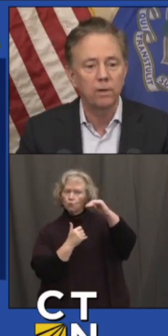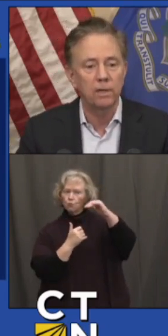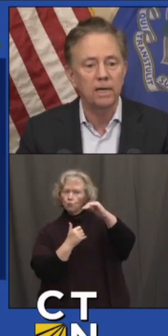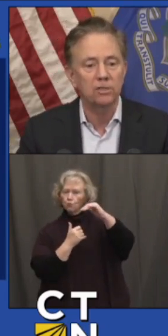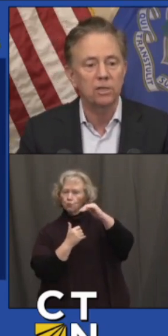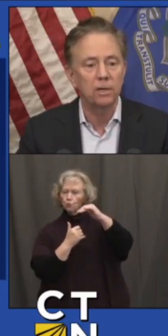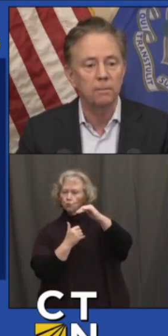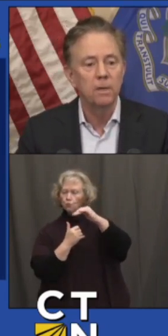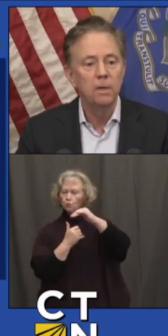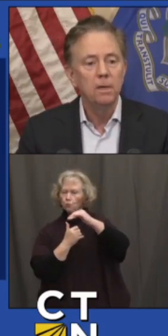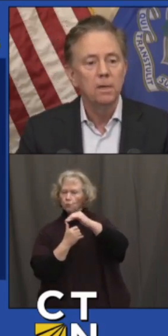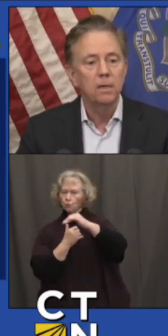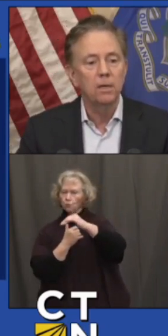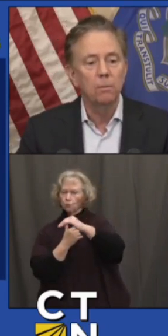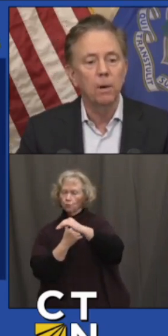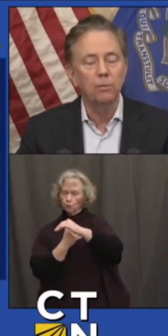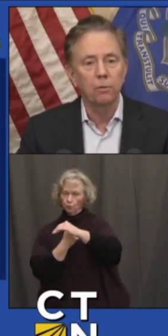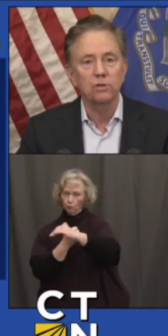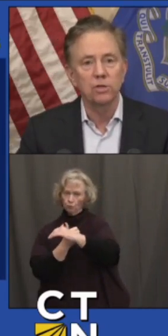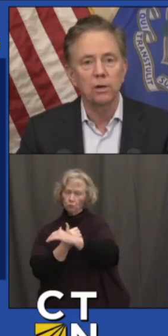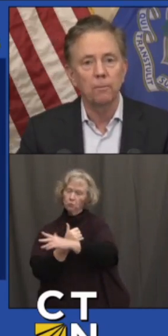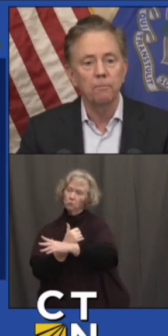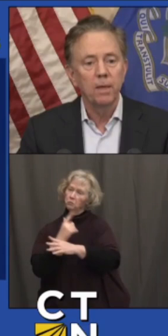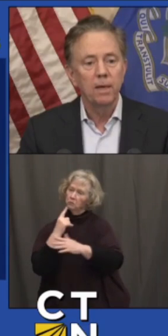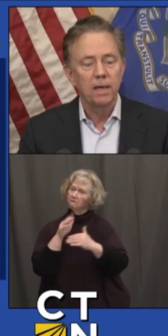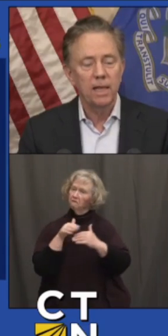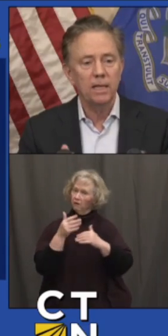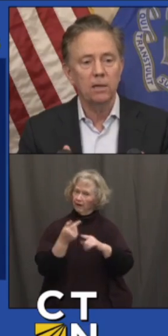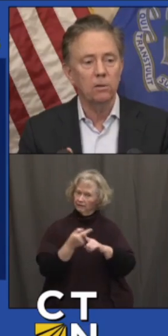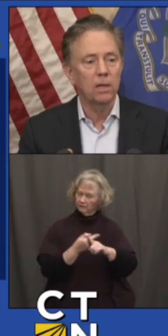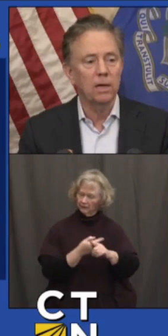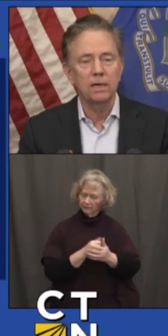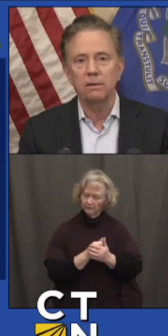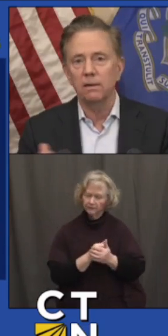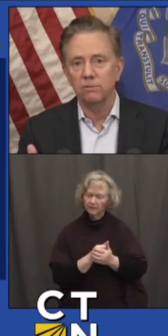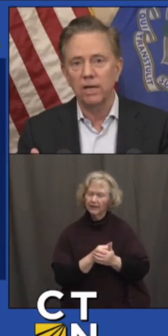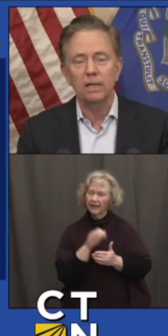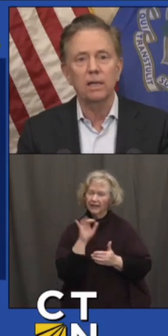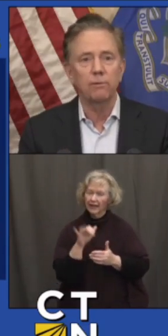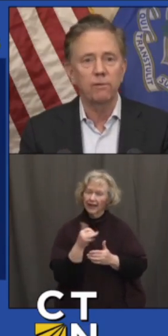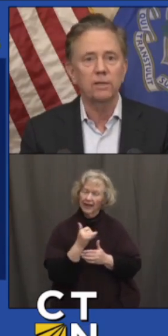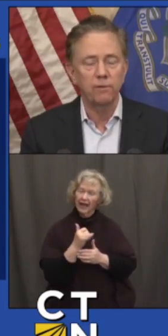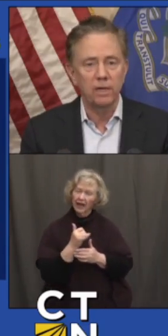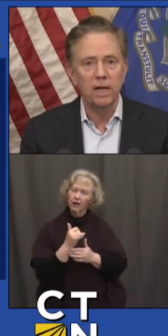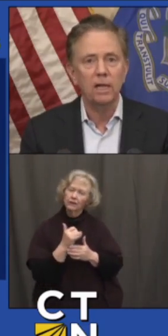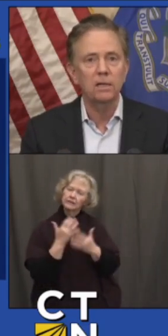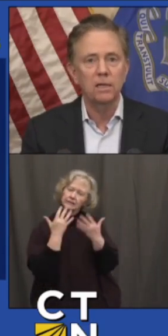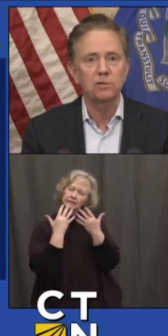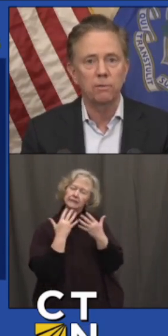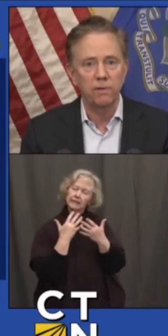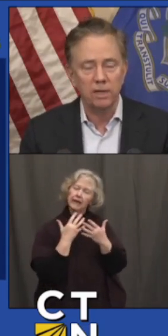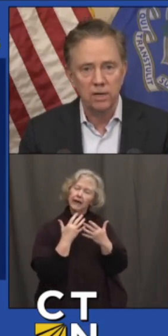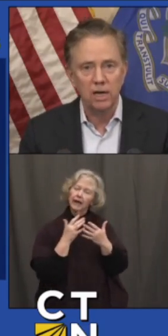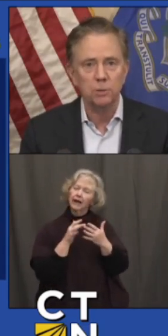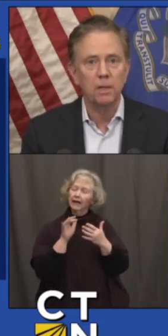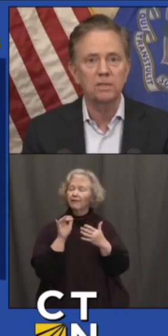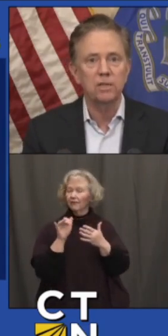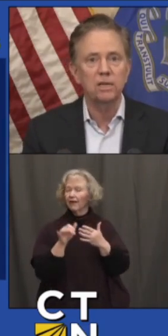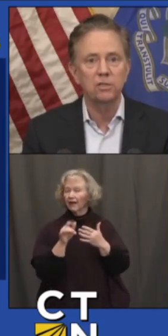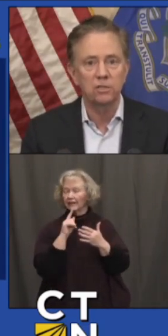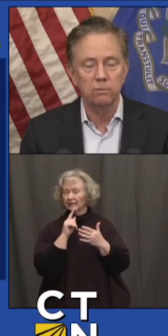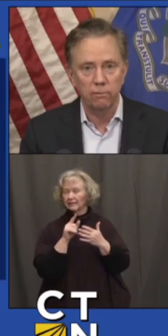over the next month or so. And that yellow line sadly reflects fatalities, reflects